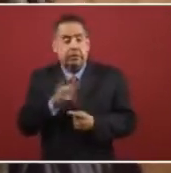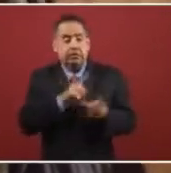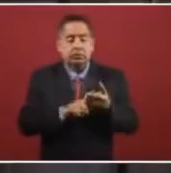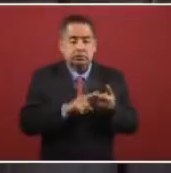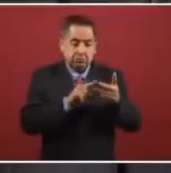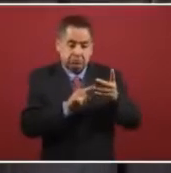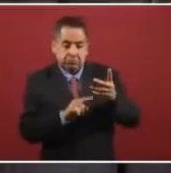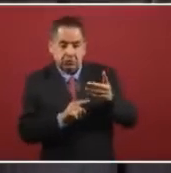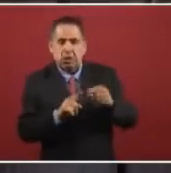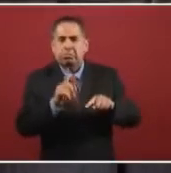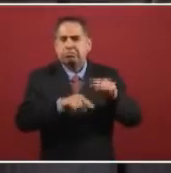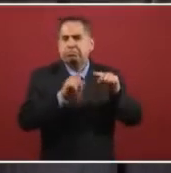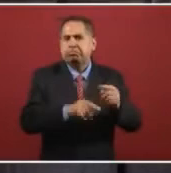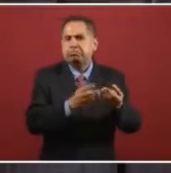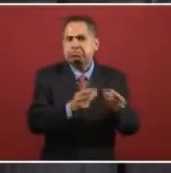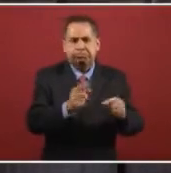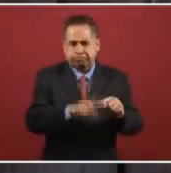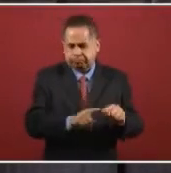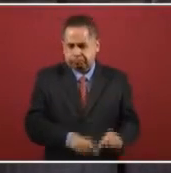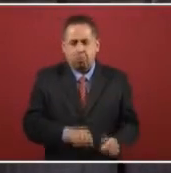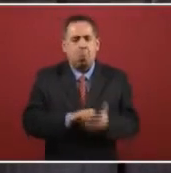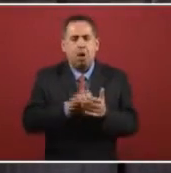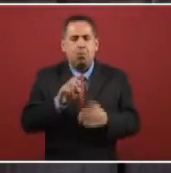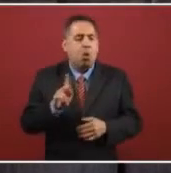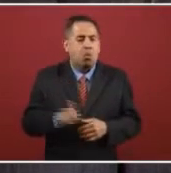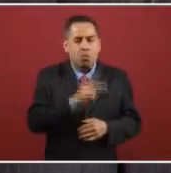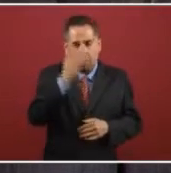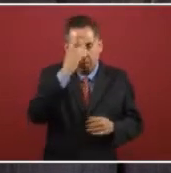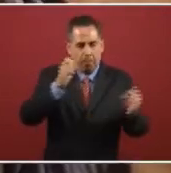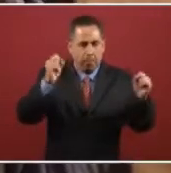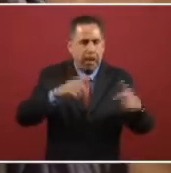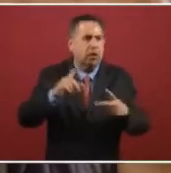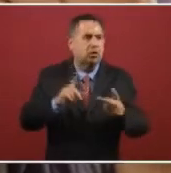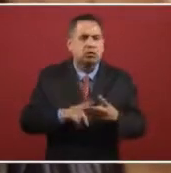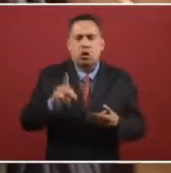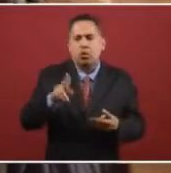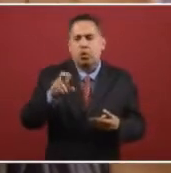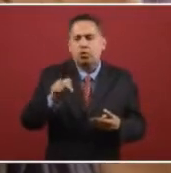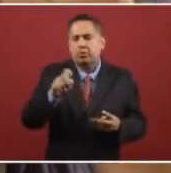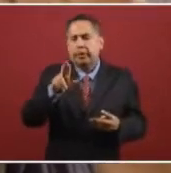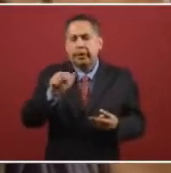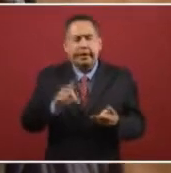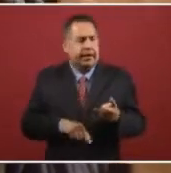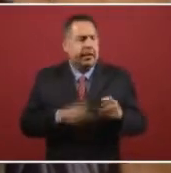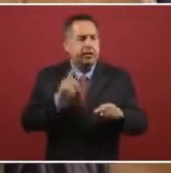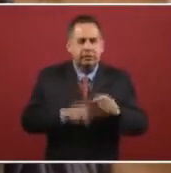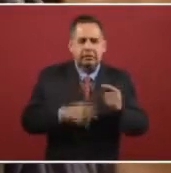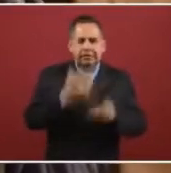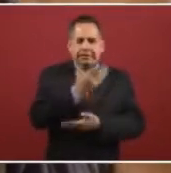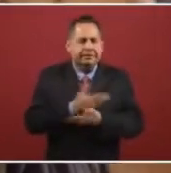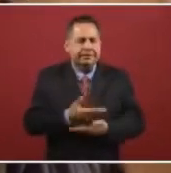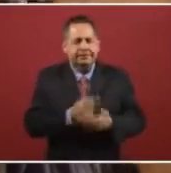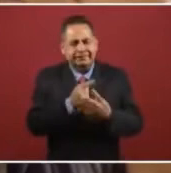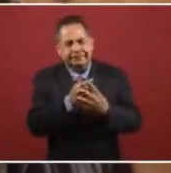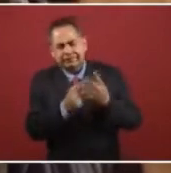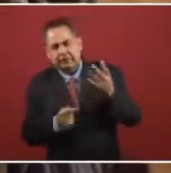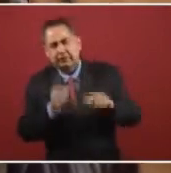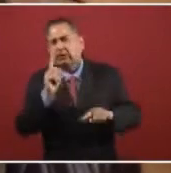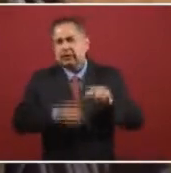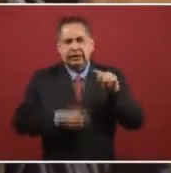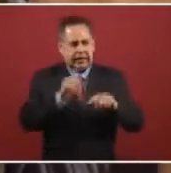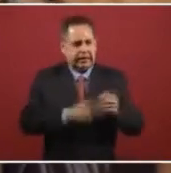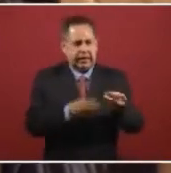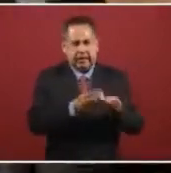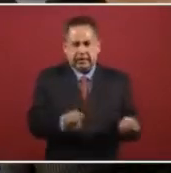income will be, that there's going to be lots of things disappearing, like the, um,